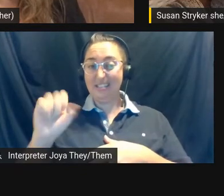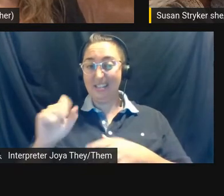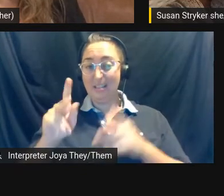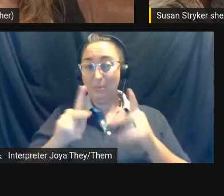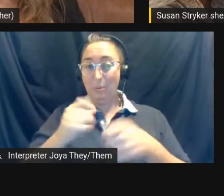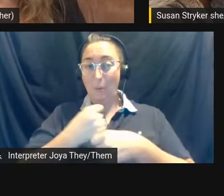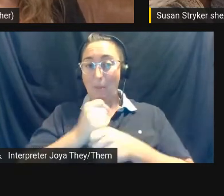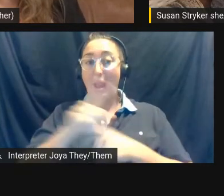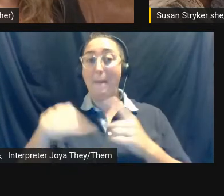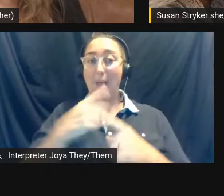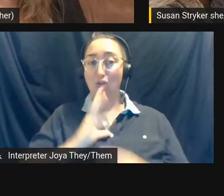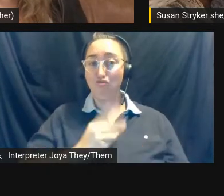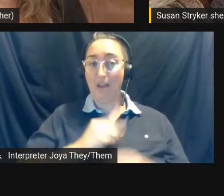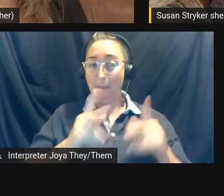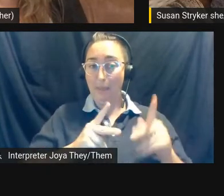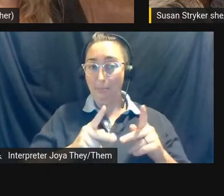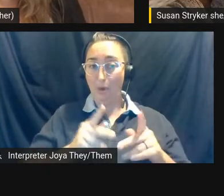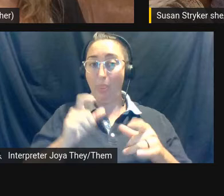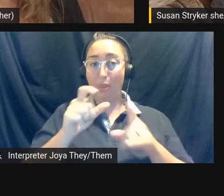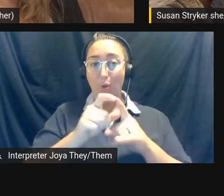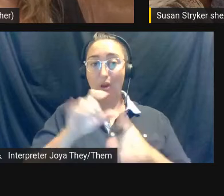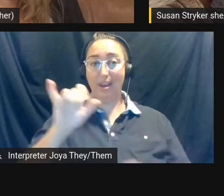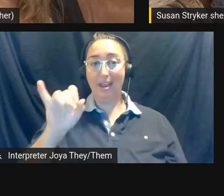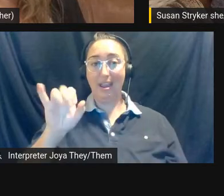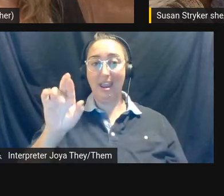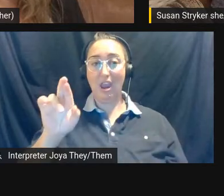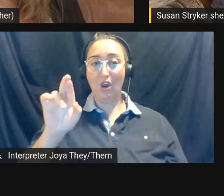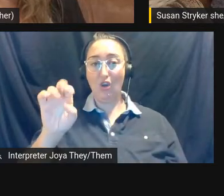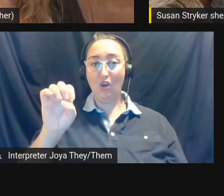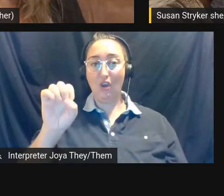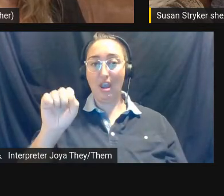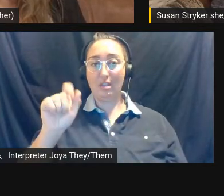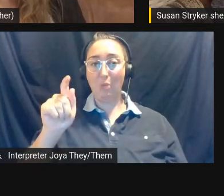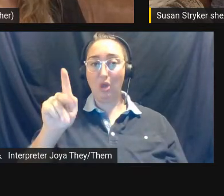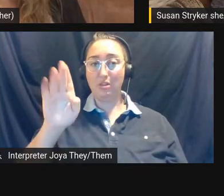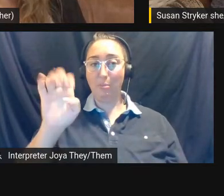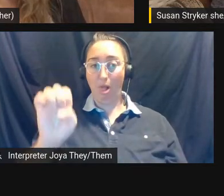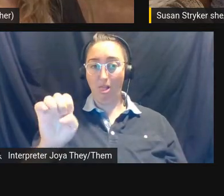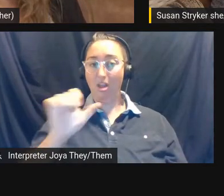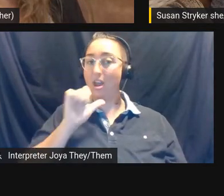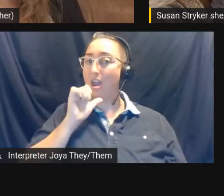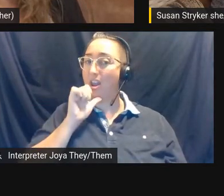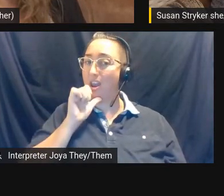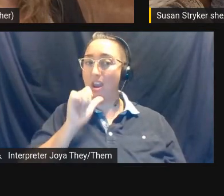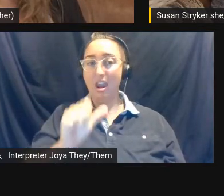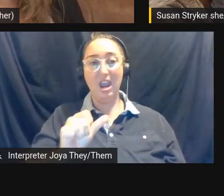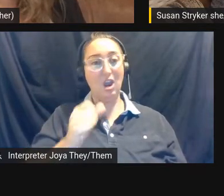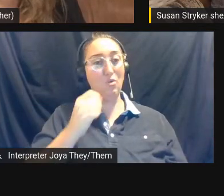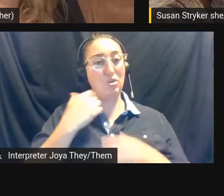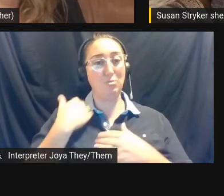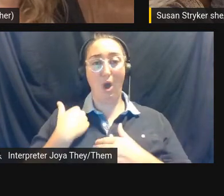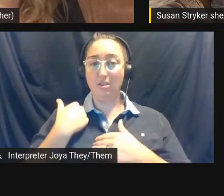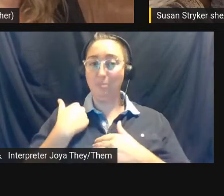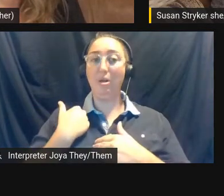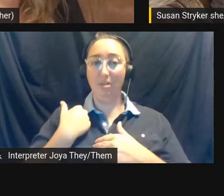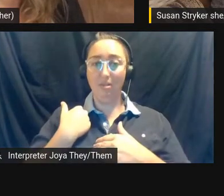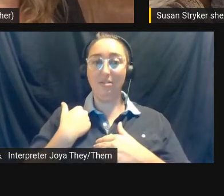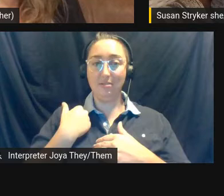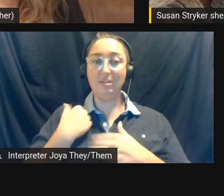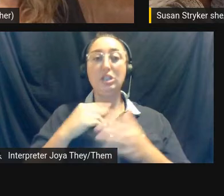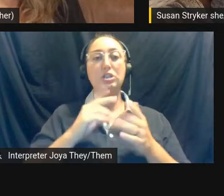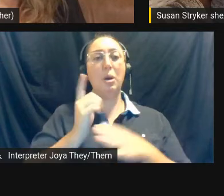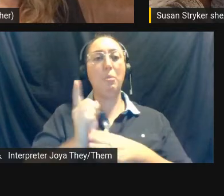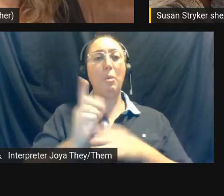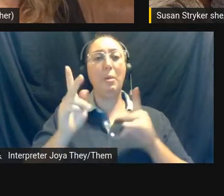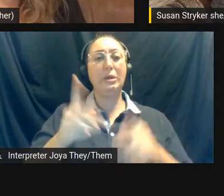is just irresponsible. Like, it is so, there's a moment, I forget who says it, but there's a moment where someone says, like,